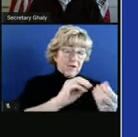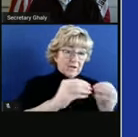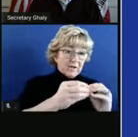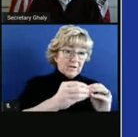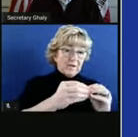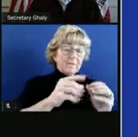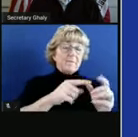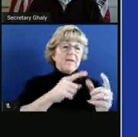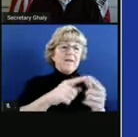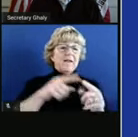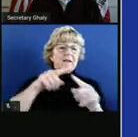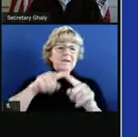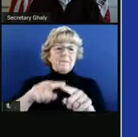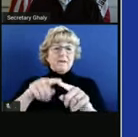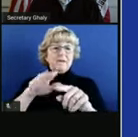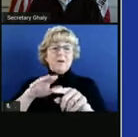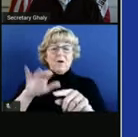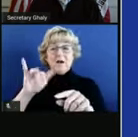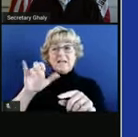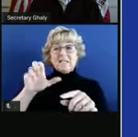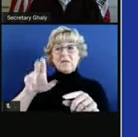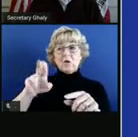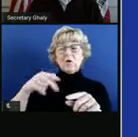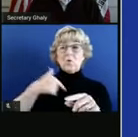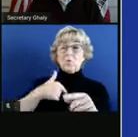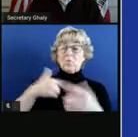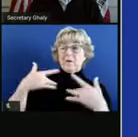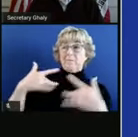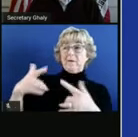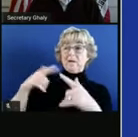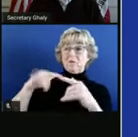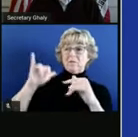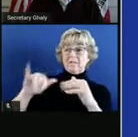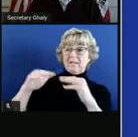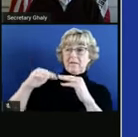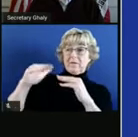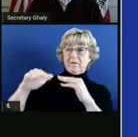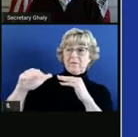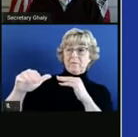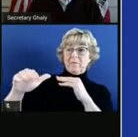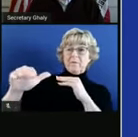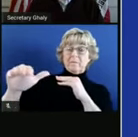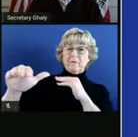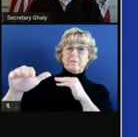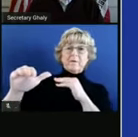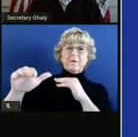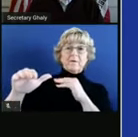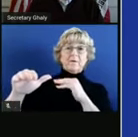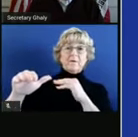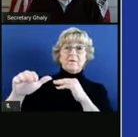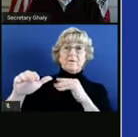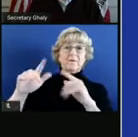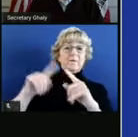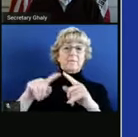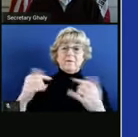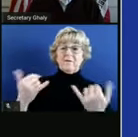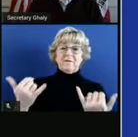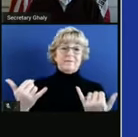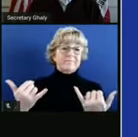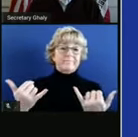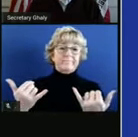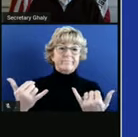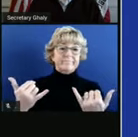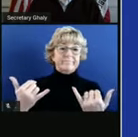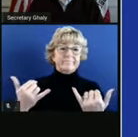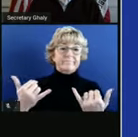intensive care unit stays follow regular hospital stays in some predictable way somewhere